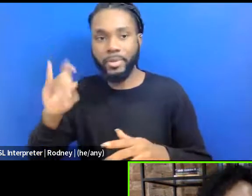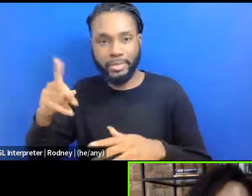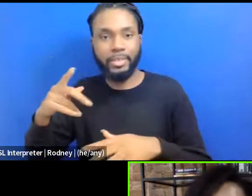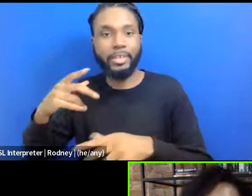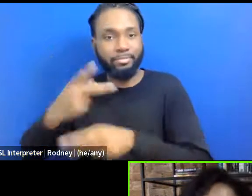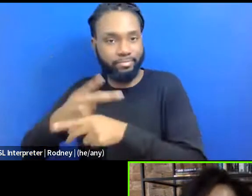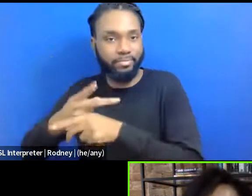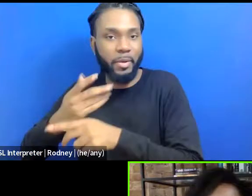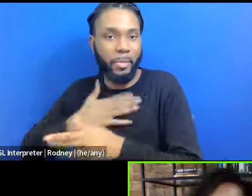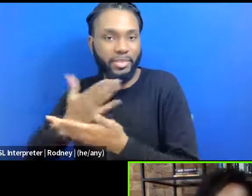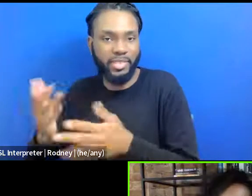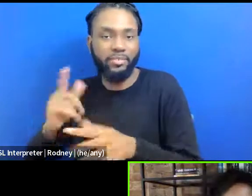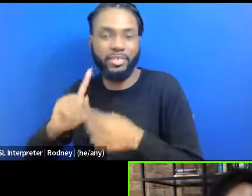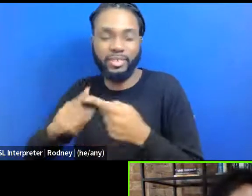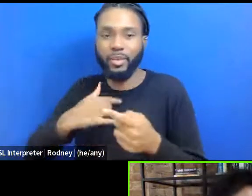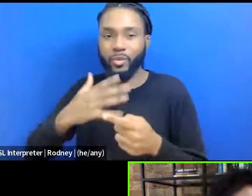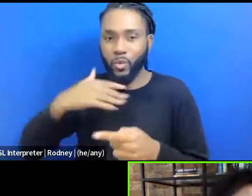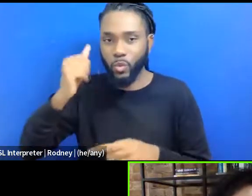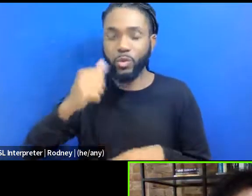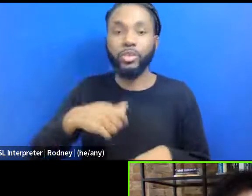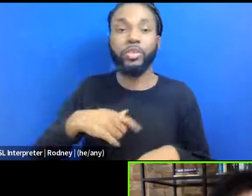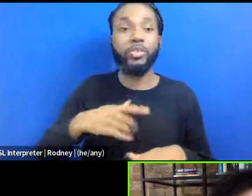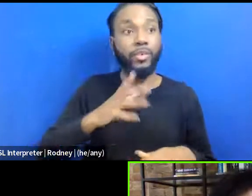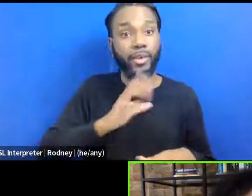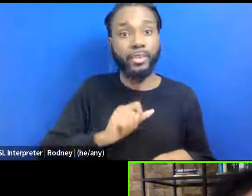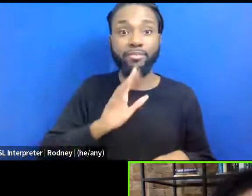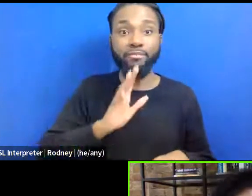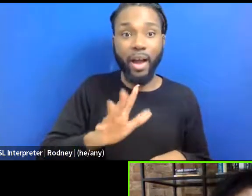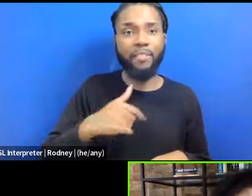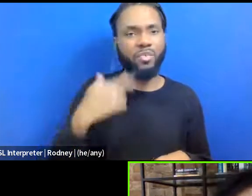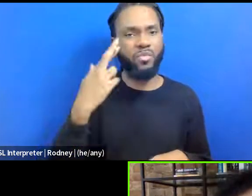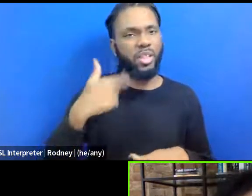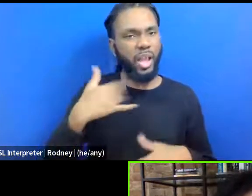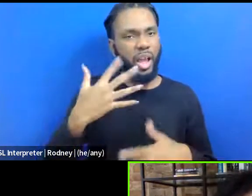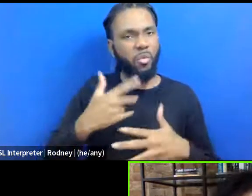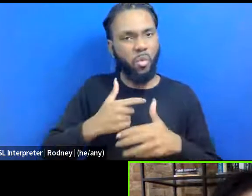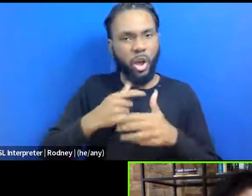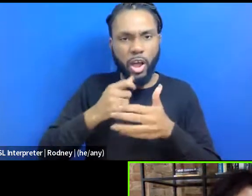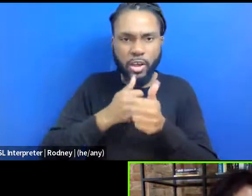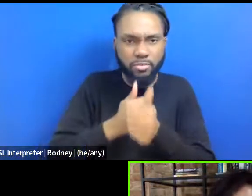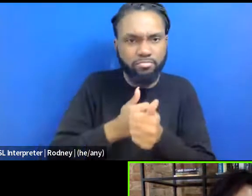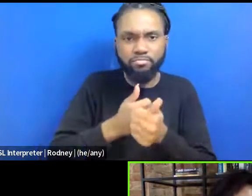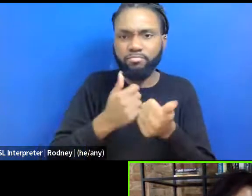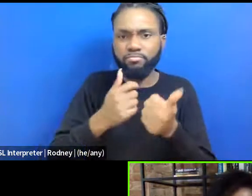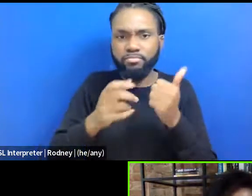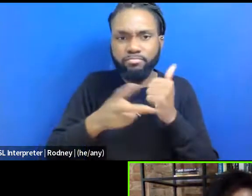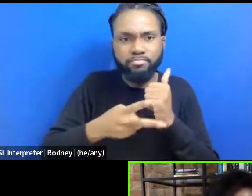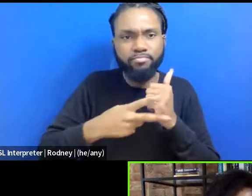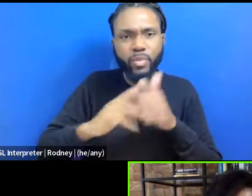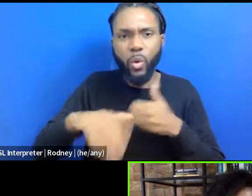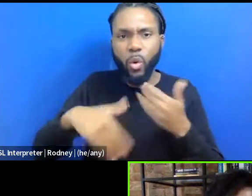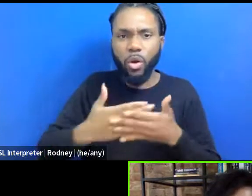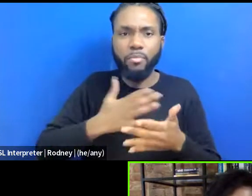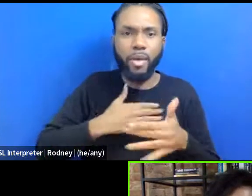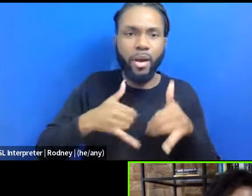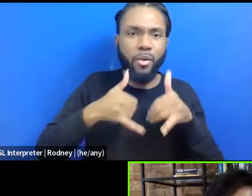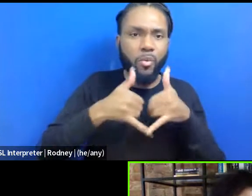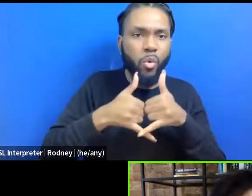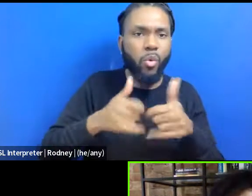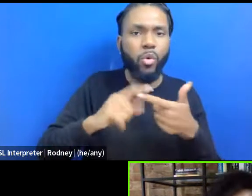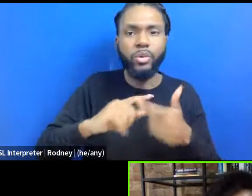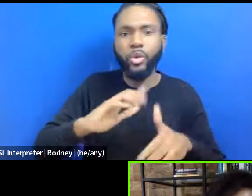when I was about five or six, and was like, okay, I want to keep track of my awards. I want to keep track of all the